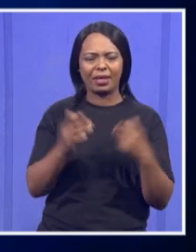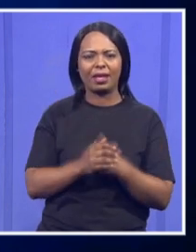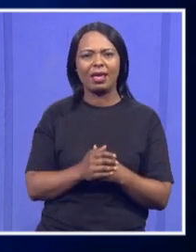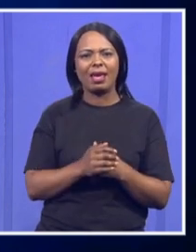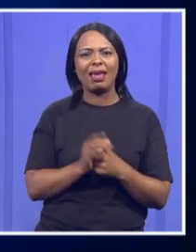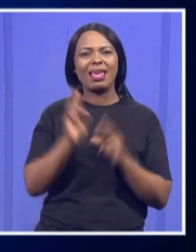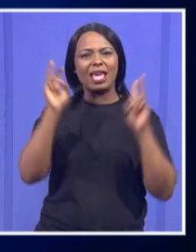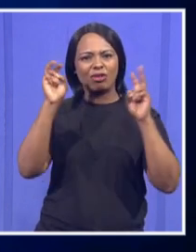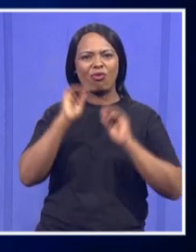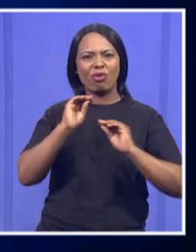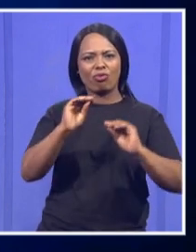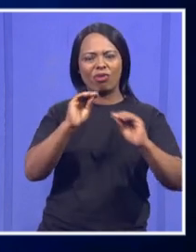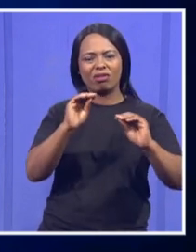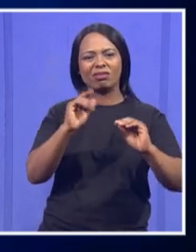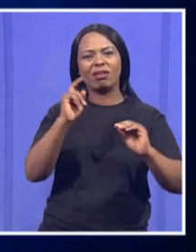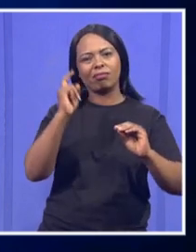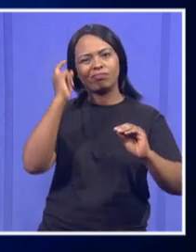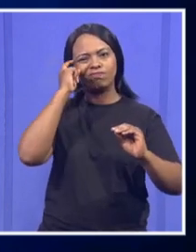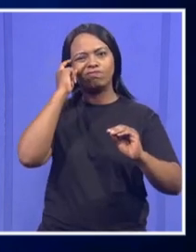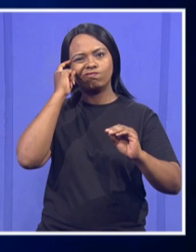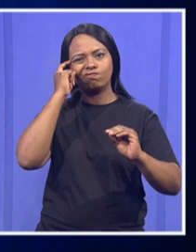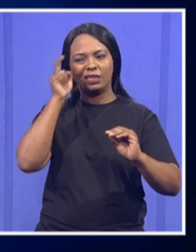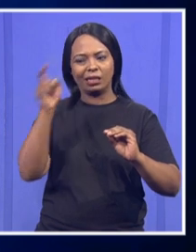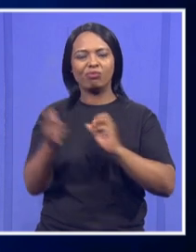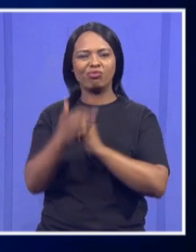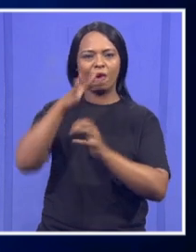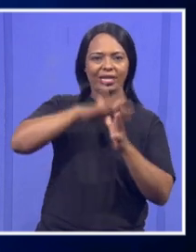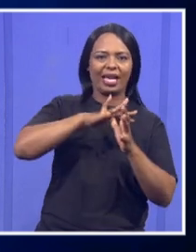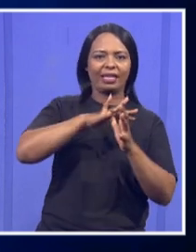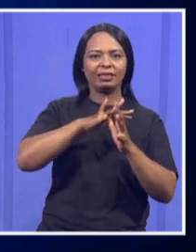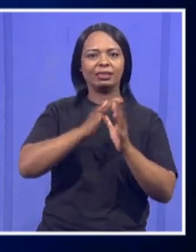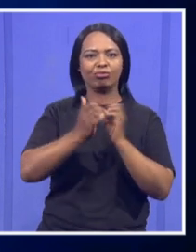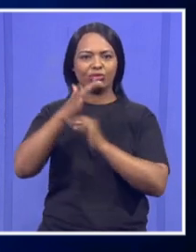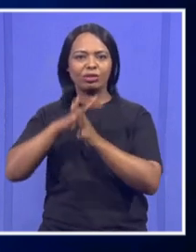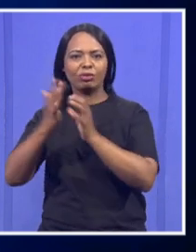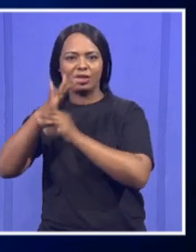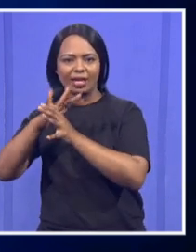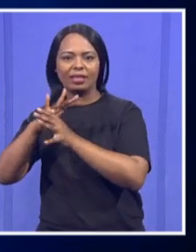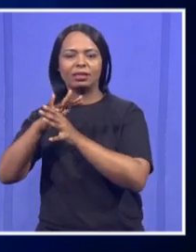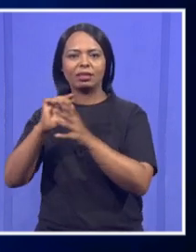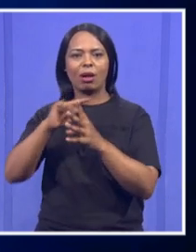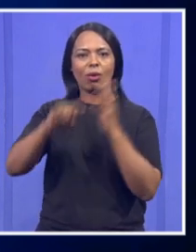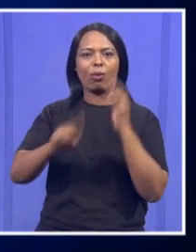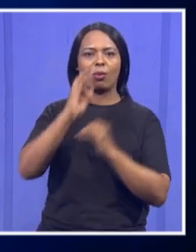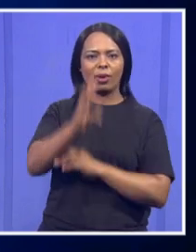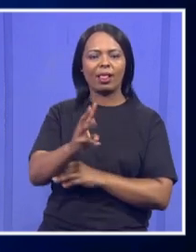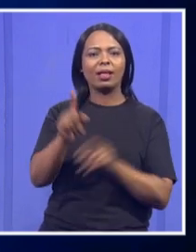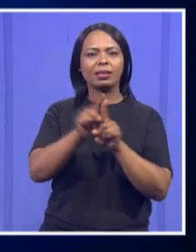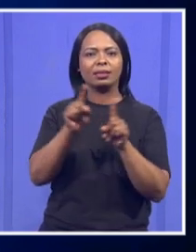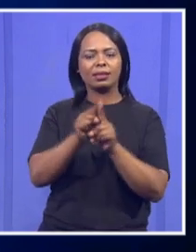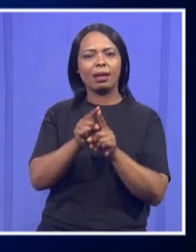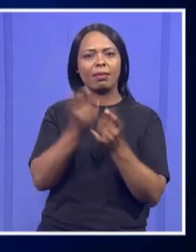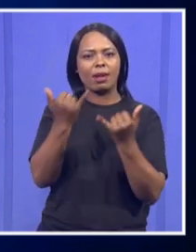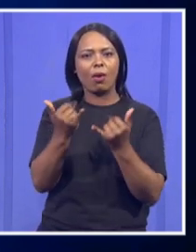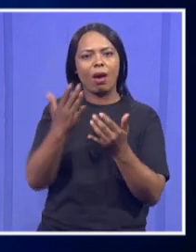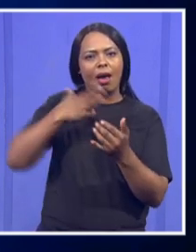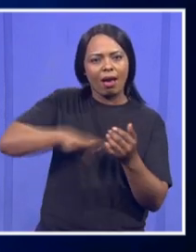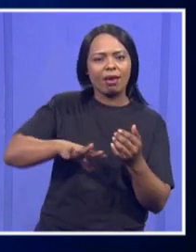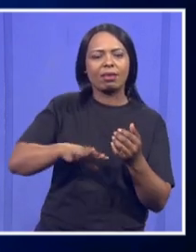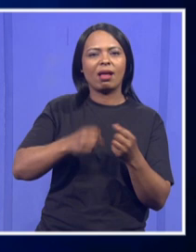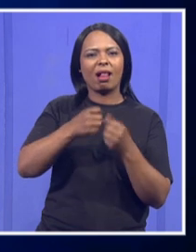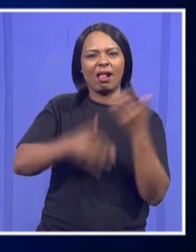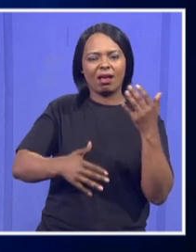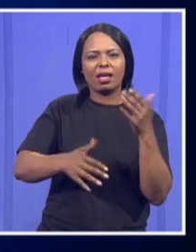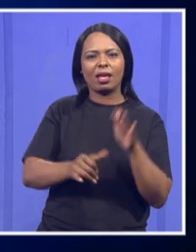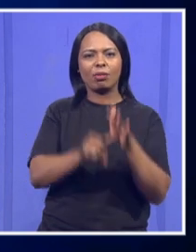education, think Banyaza will likely to prioritize on those particular four, which obviously will inform and integrate with other and